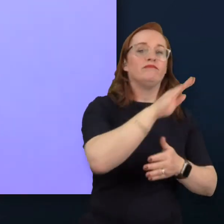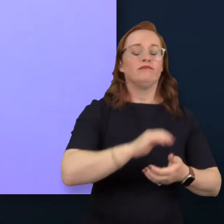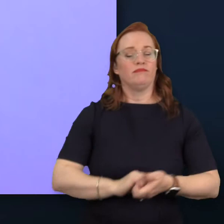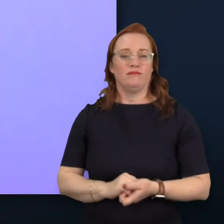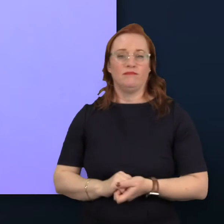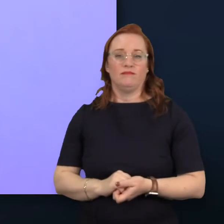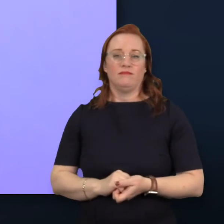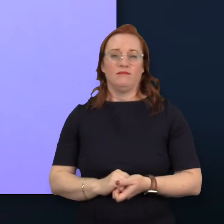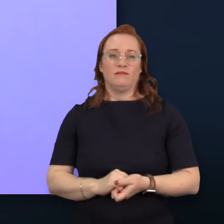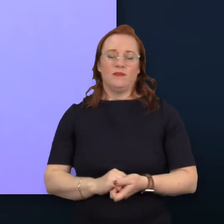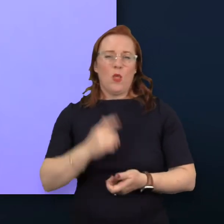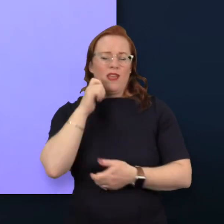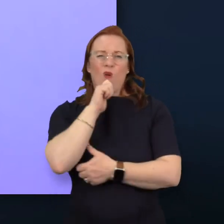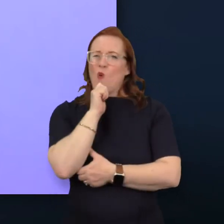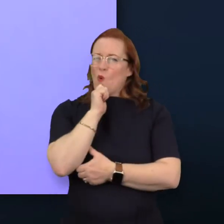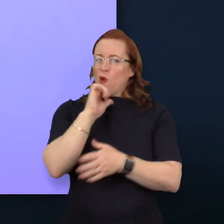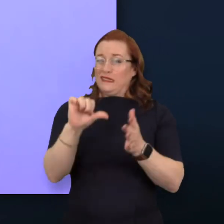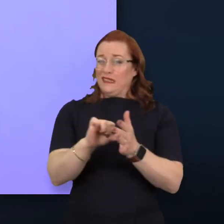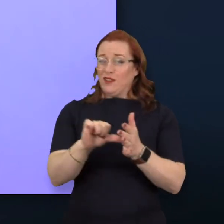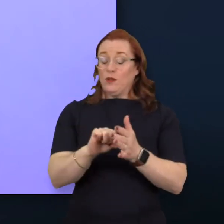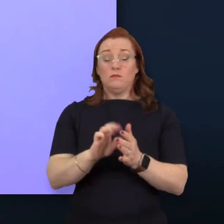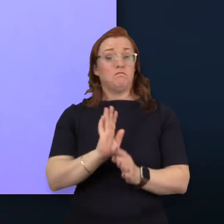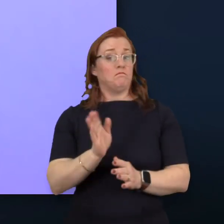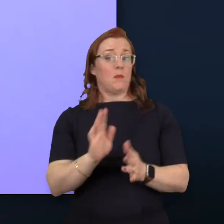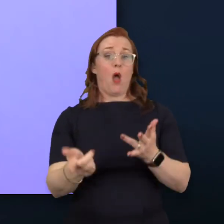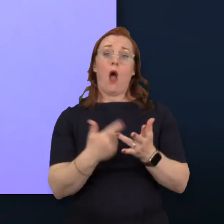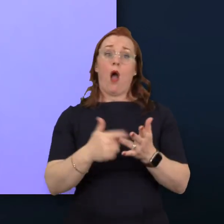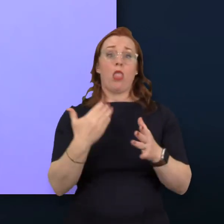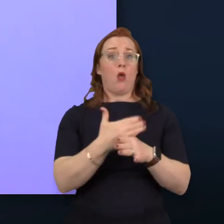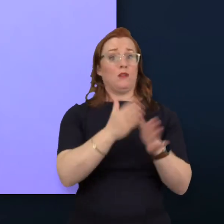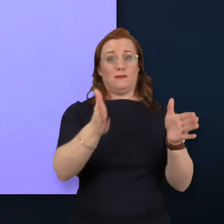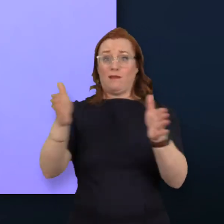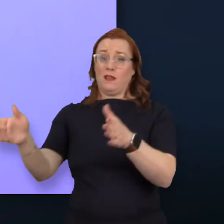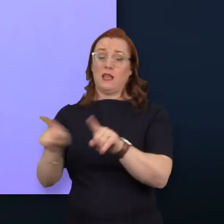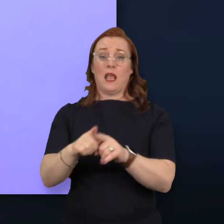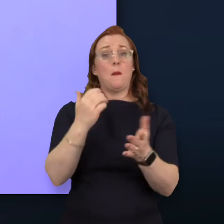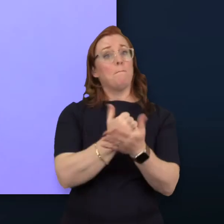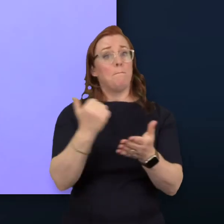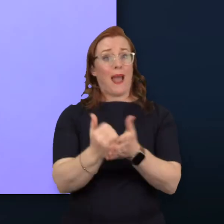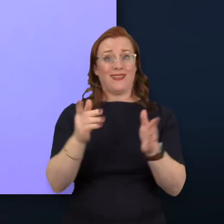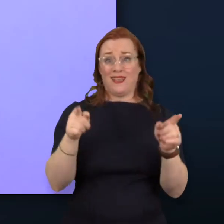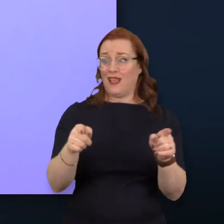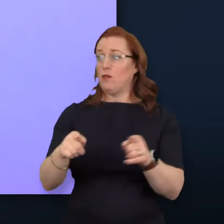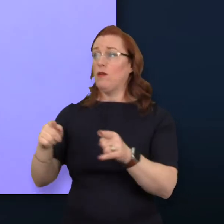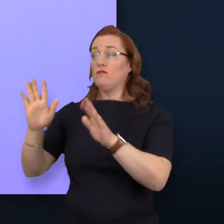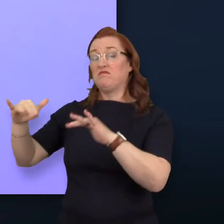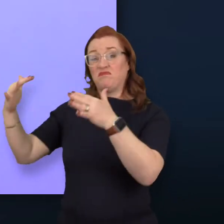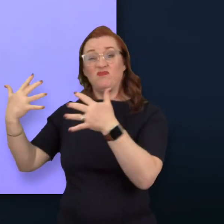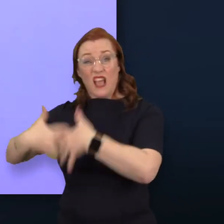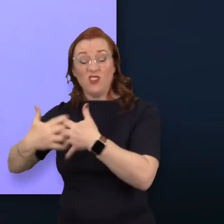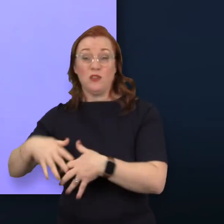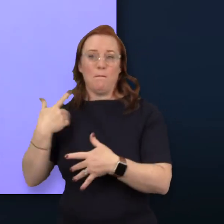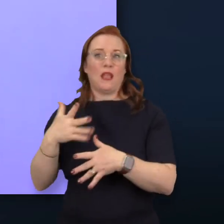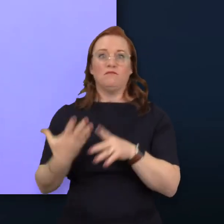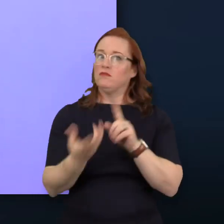That might sound difficult, but other sectors such as banking and high tech have been successful hiring neurodiverse talent